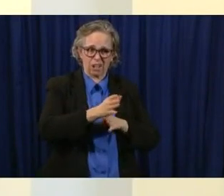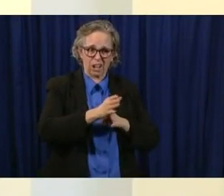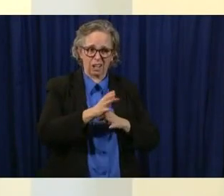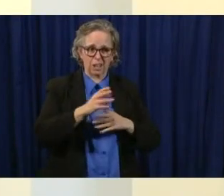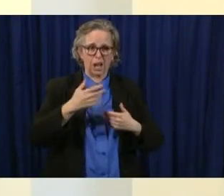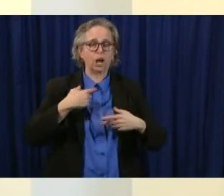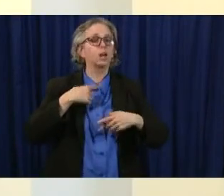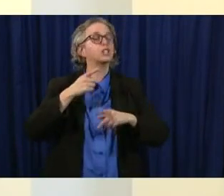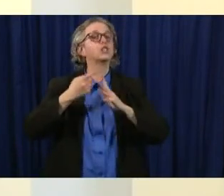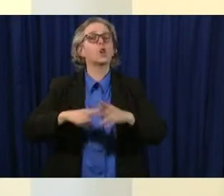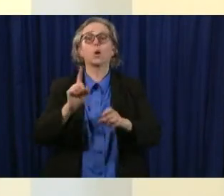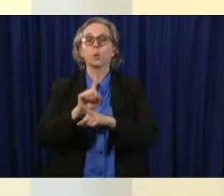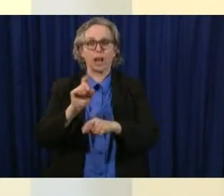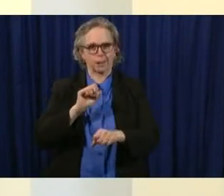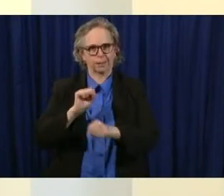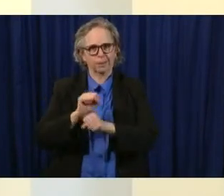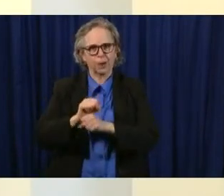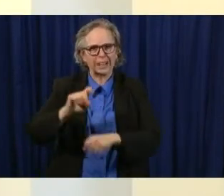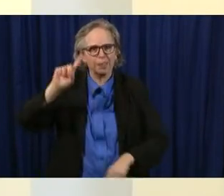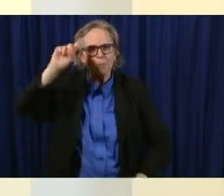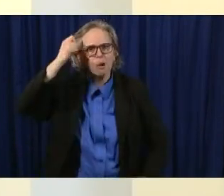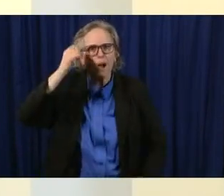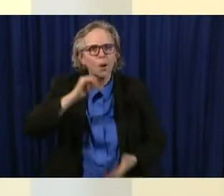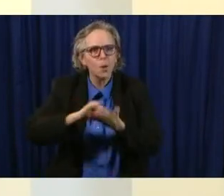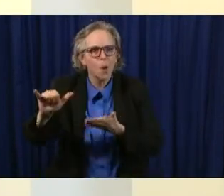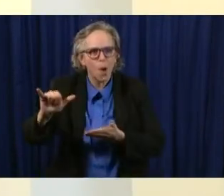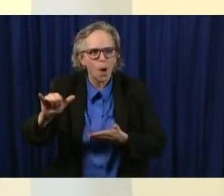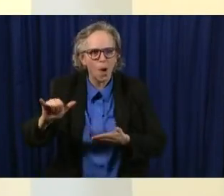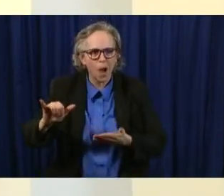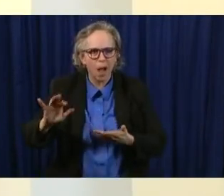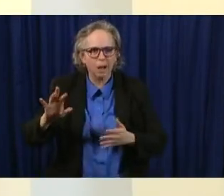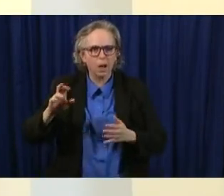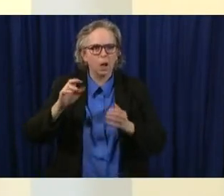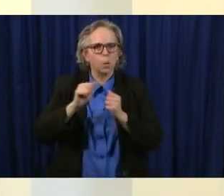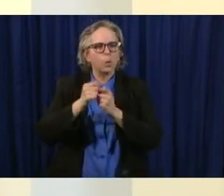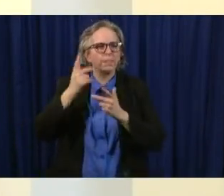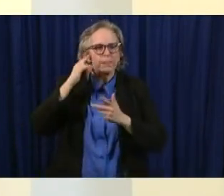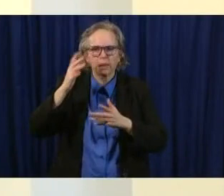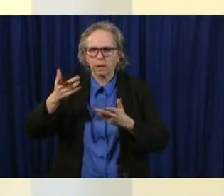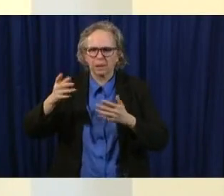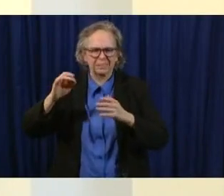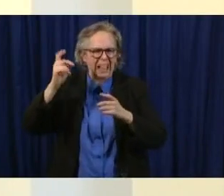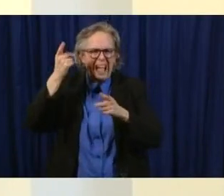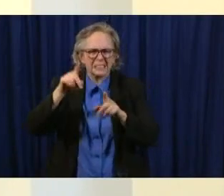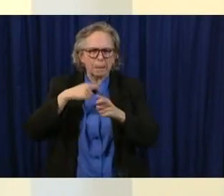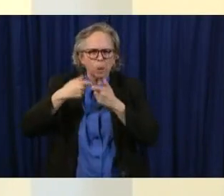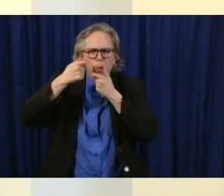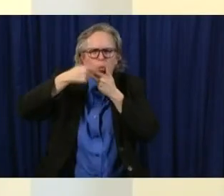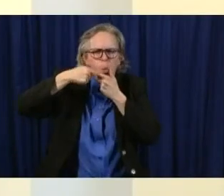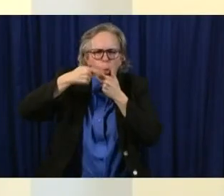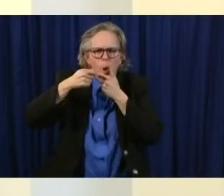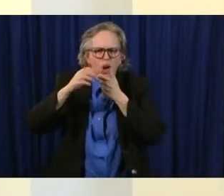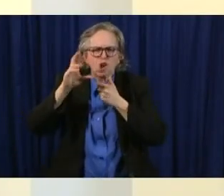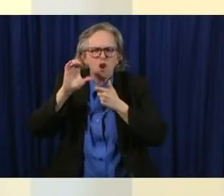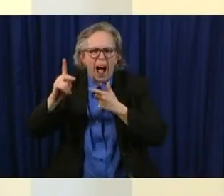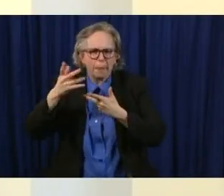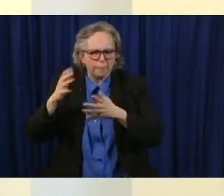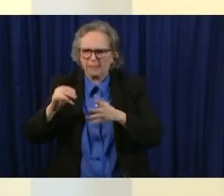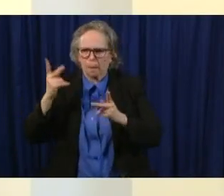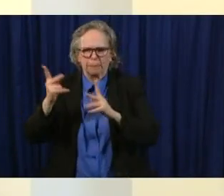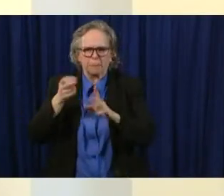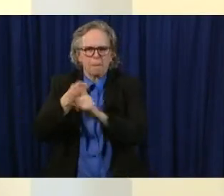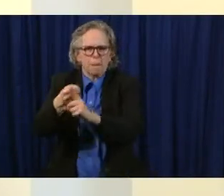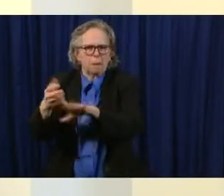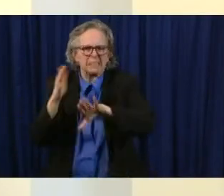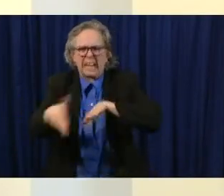and people were dying it was a very very rough time in new york not unlike here where i you know half of my kids were going to be dead by the